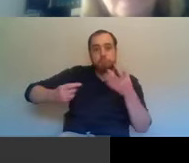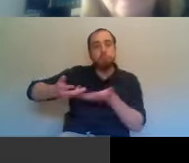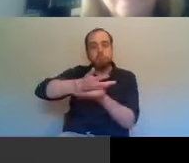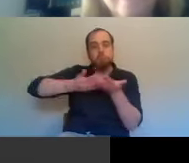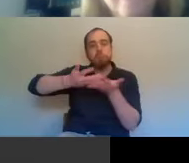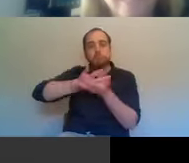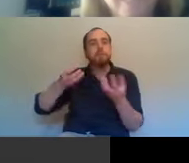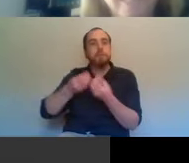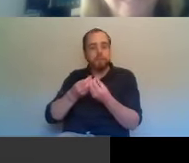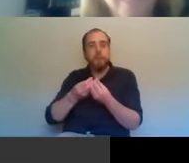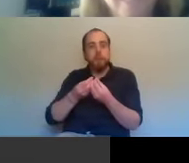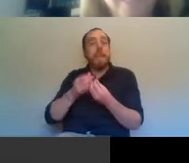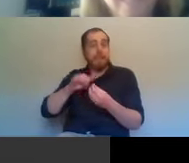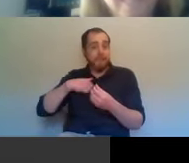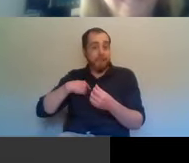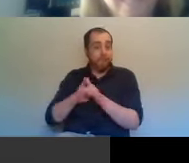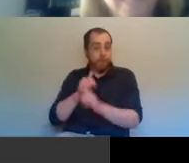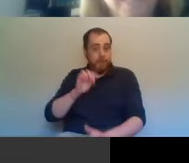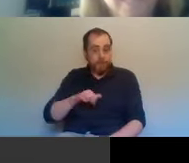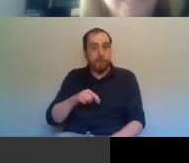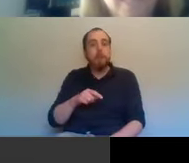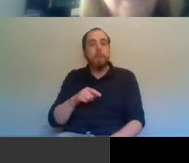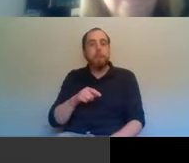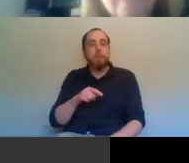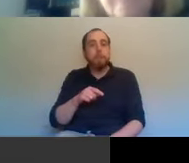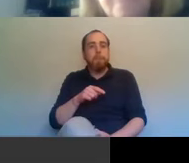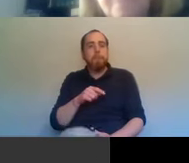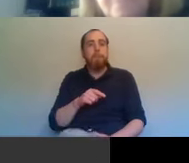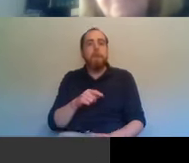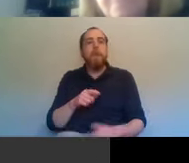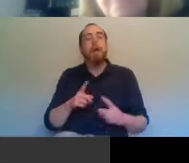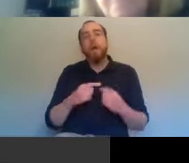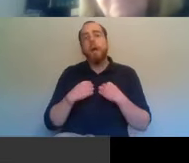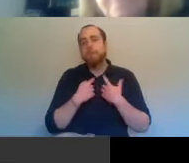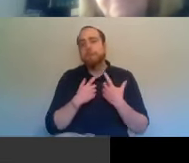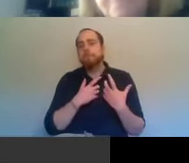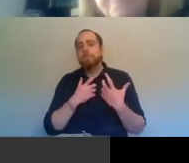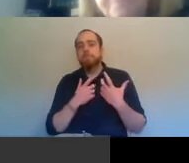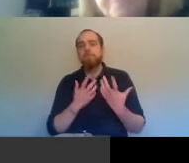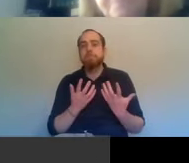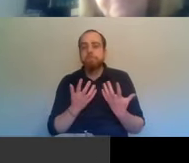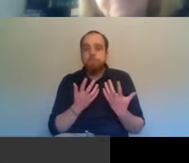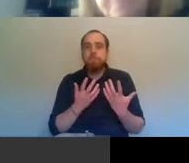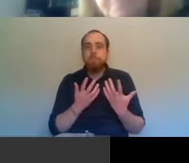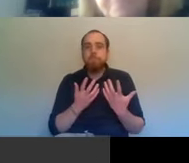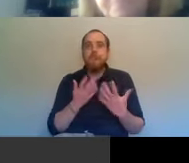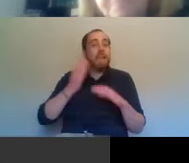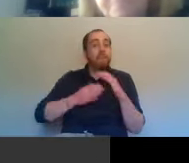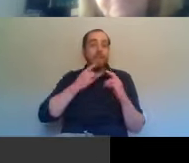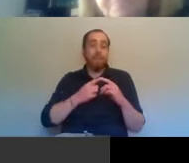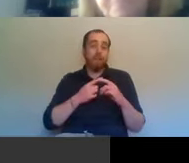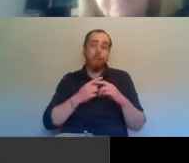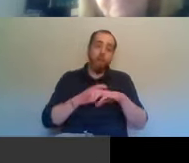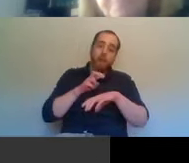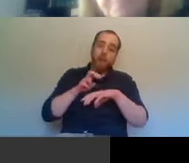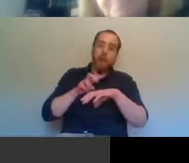because, um, I, I'm afraid that, yeah, Irish history, I never said Irish history wasn't thought taught